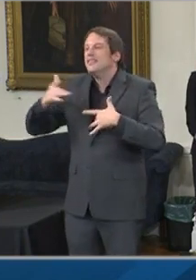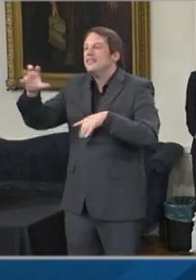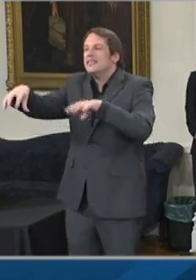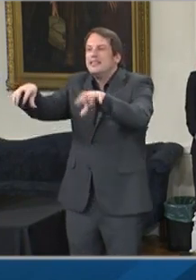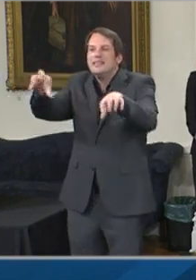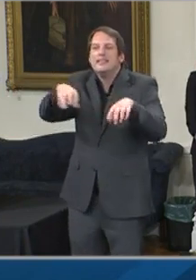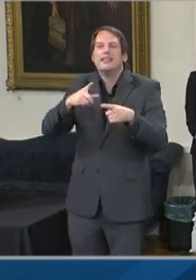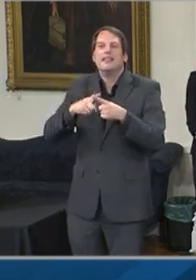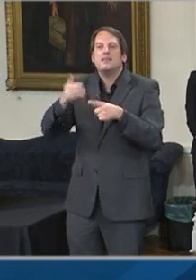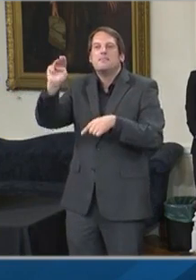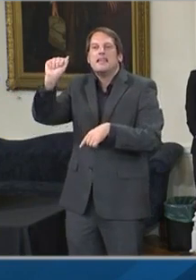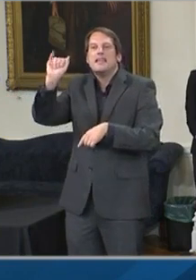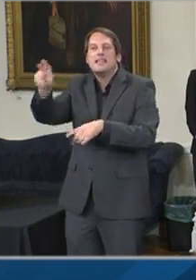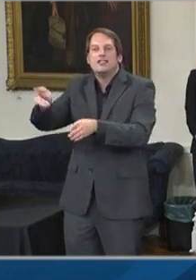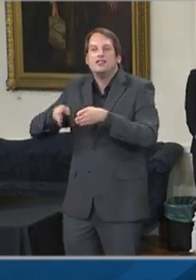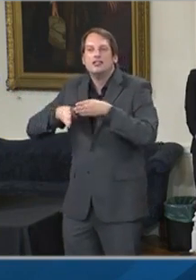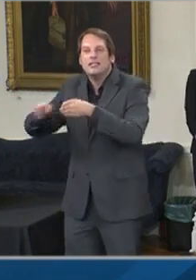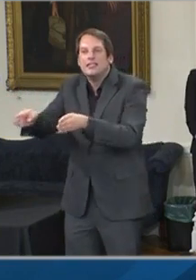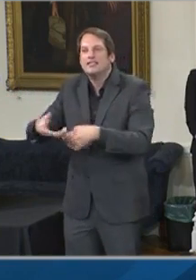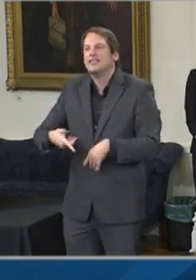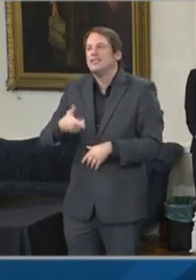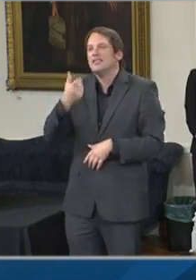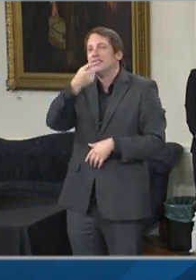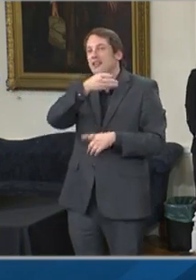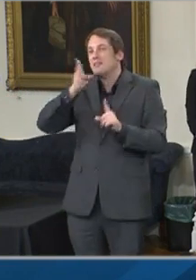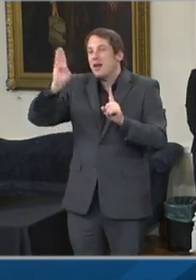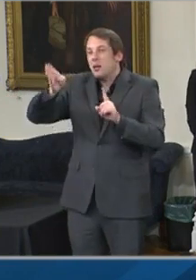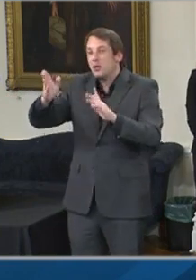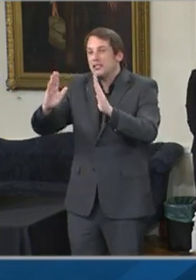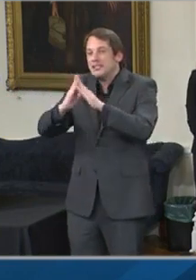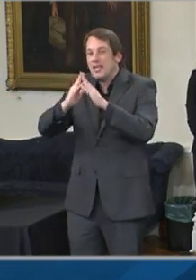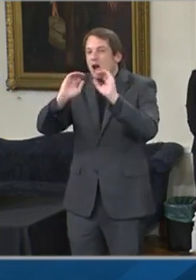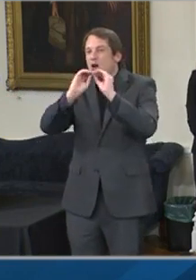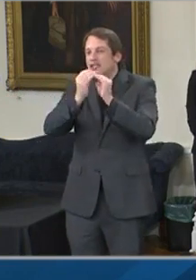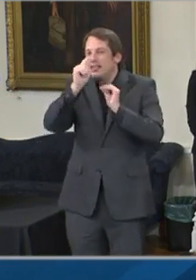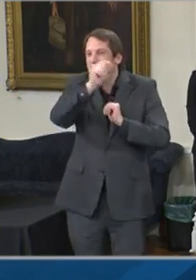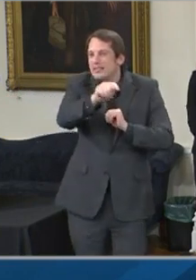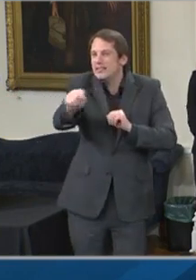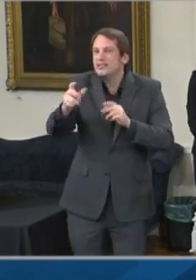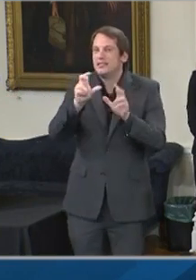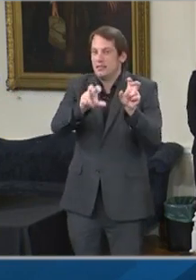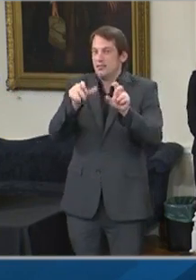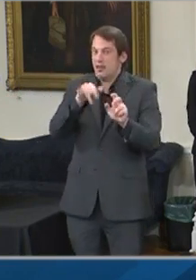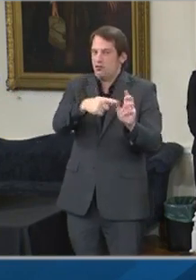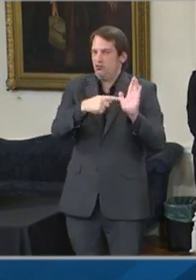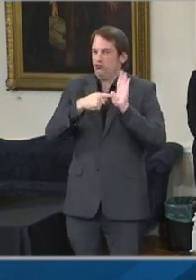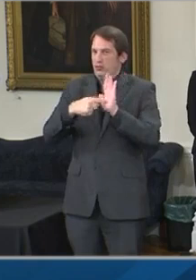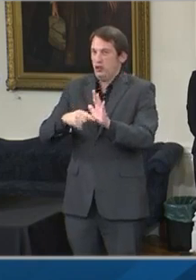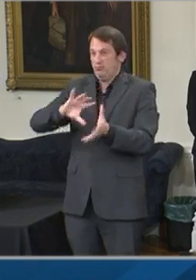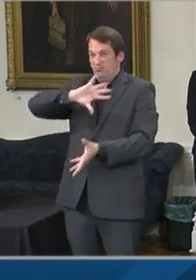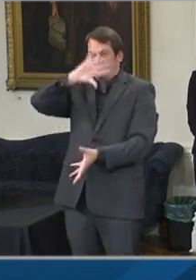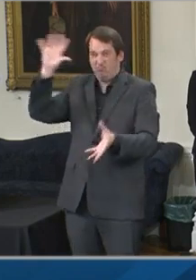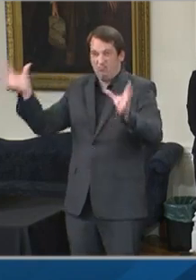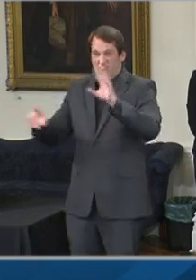Main Street organizations representing nearly 4,000 businesses across the state.